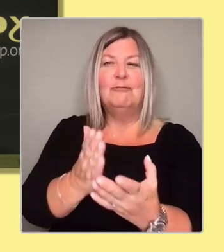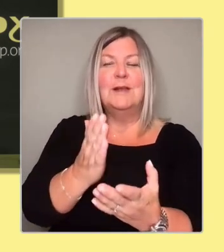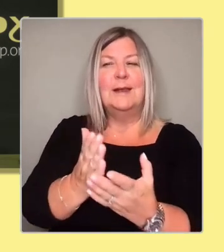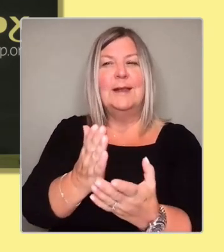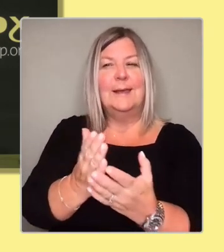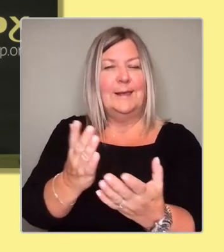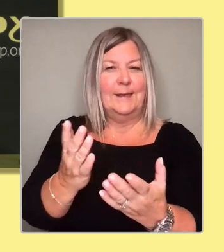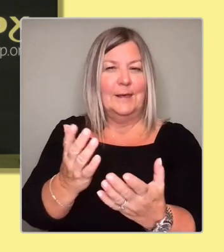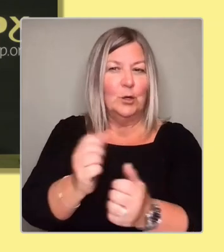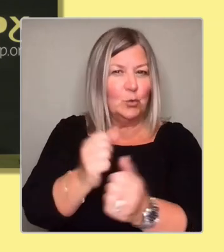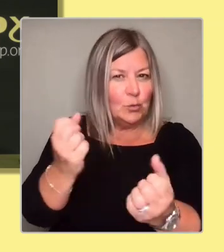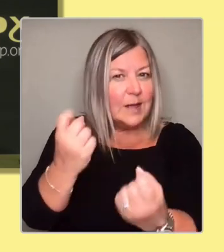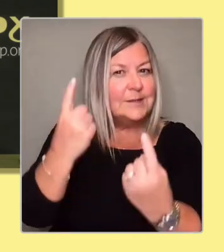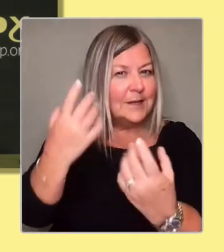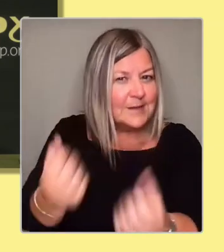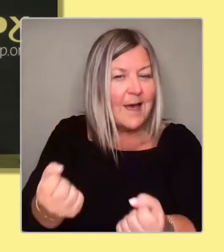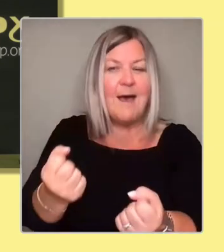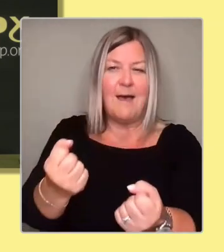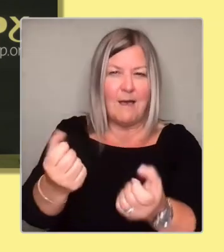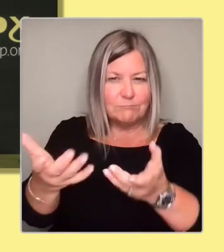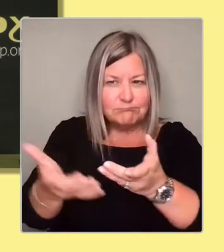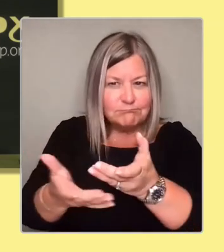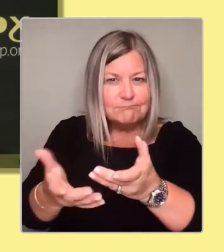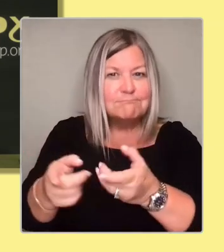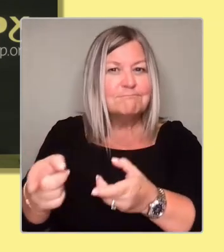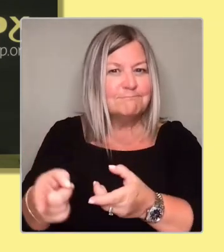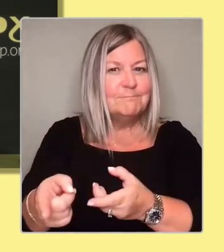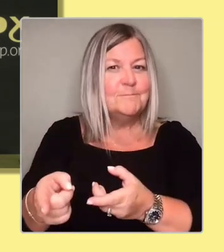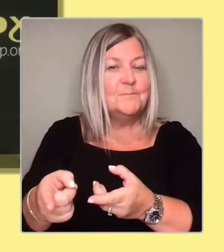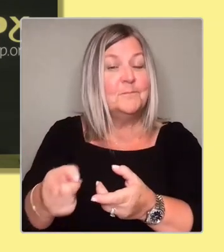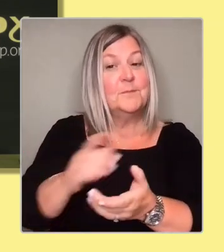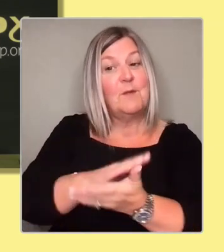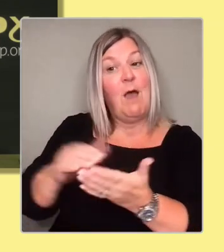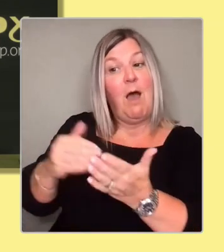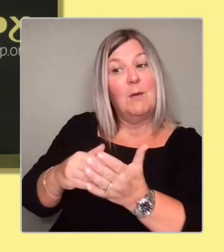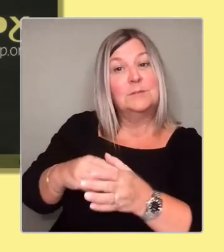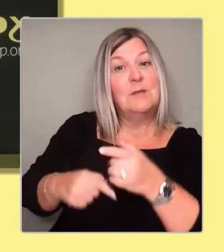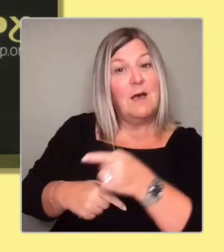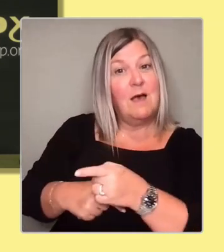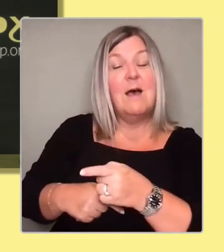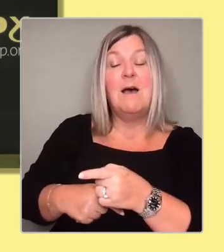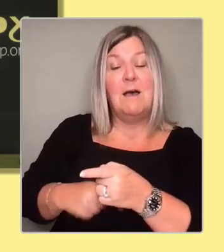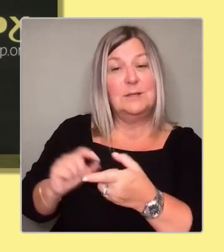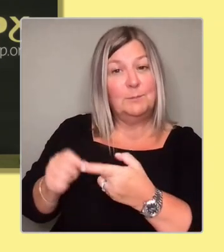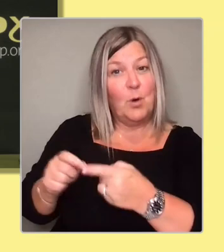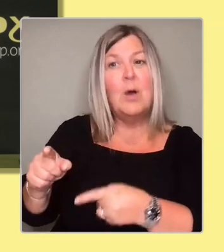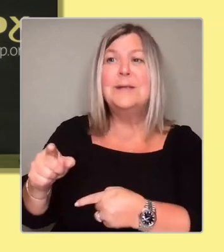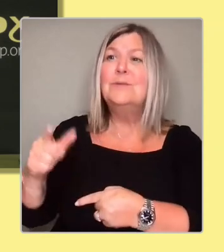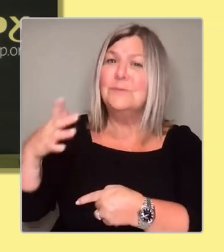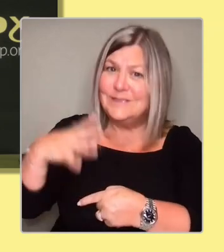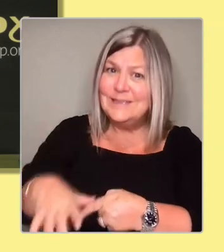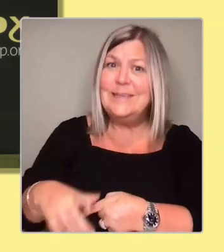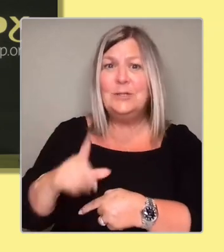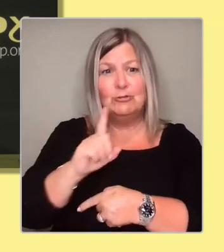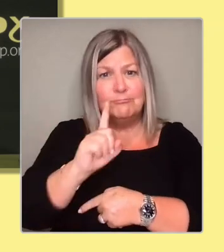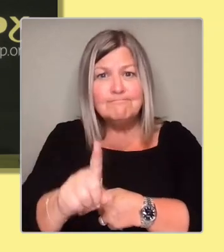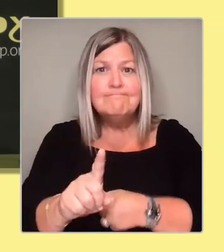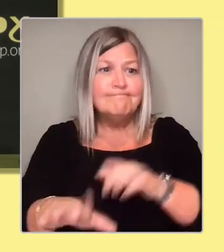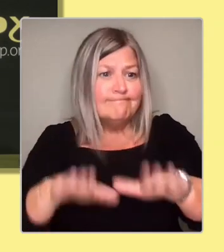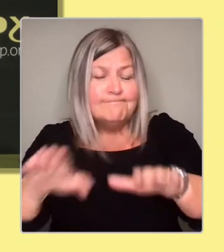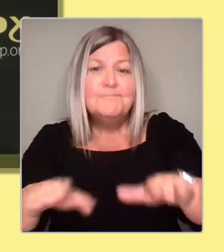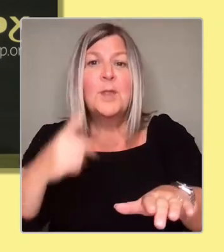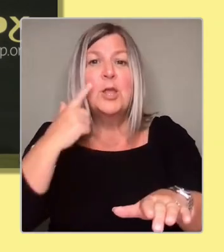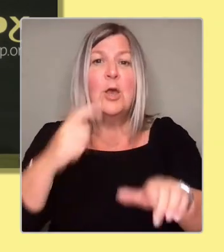And I think, to Humza's point, I would absolutely agree, we need to go to our young people and we need to listen. So if I believe in